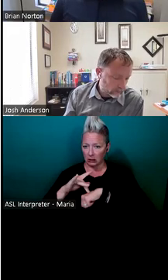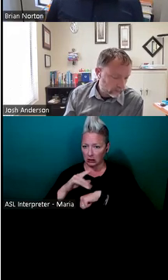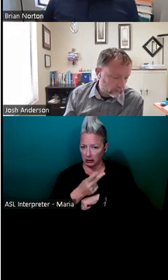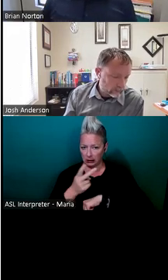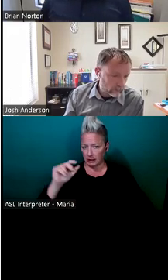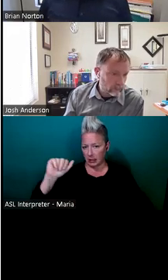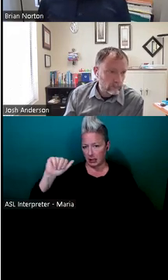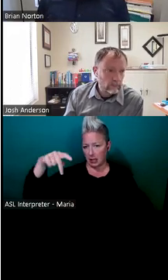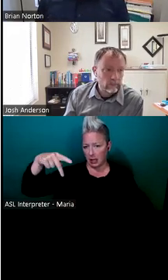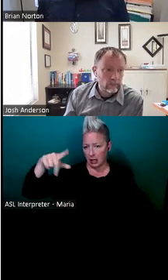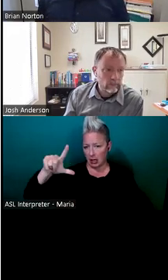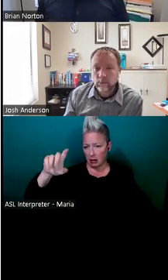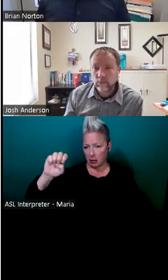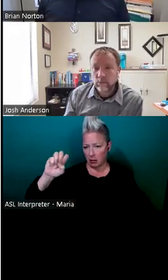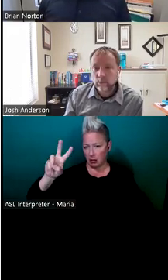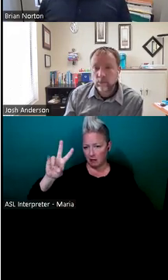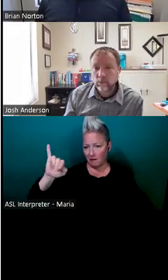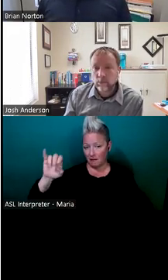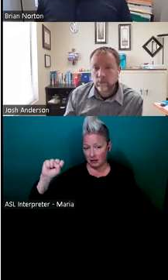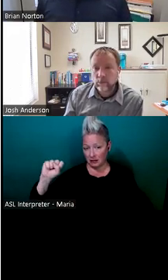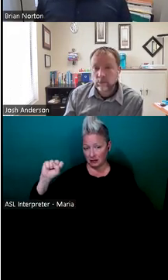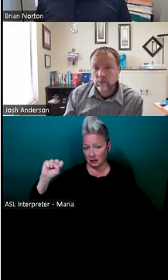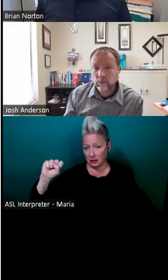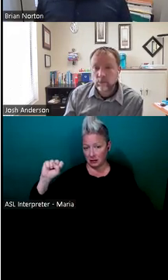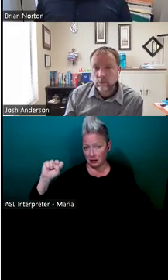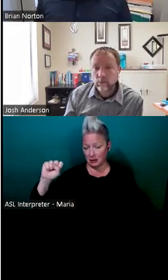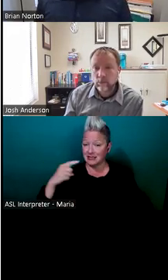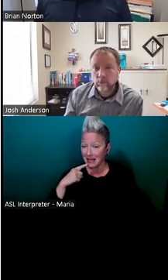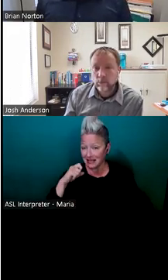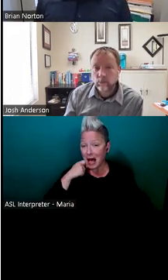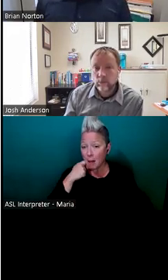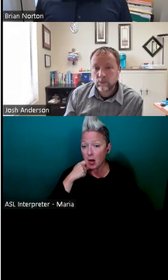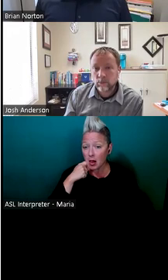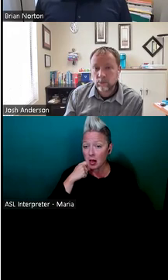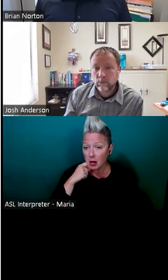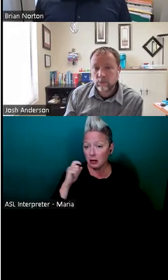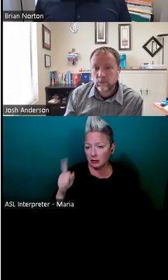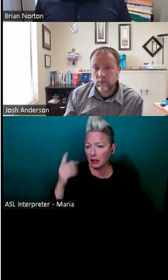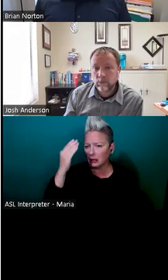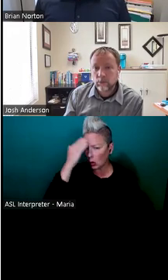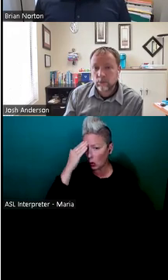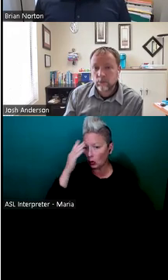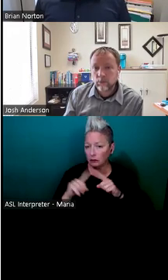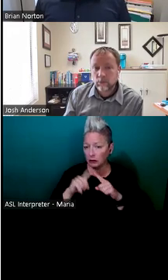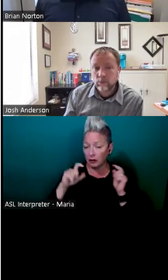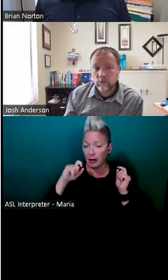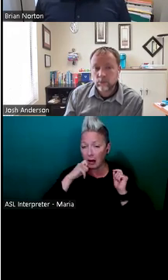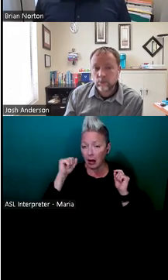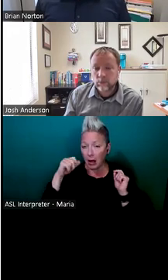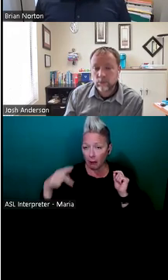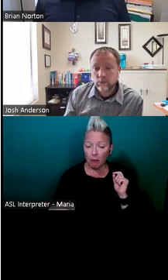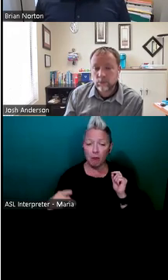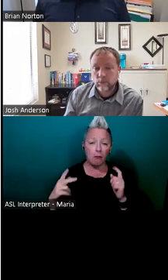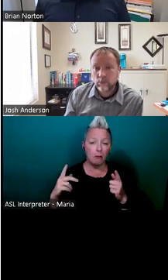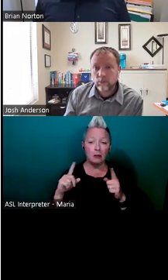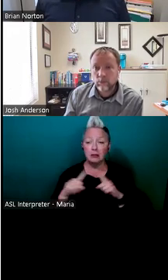Apple Viz, uh, Apple Viz. It says Apple in the name. They know a lot about different Apple apps. They have different forms. You can